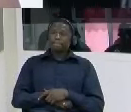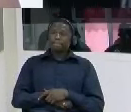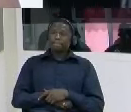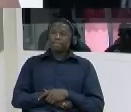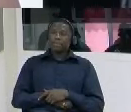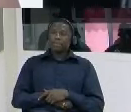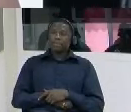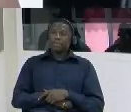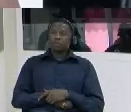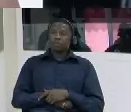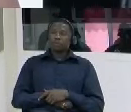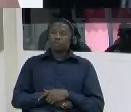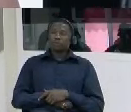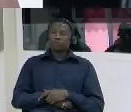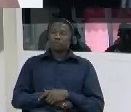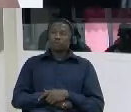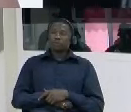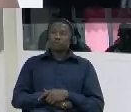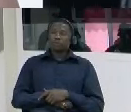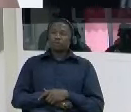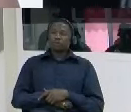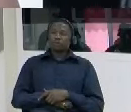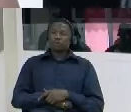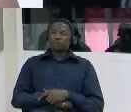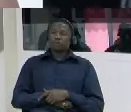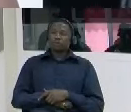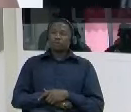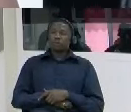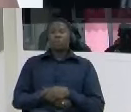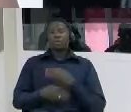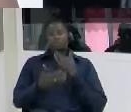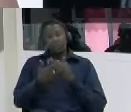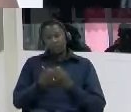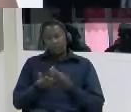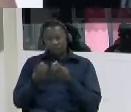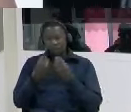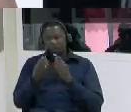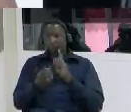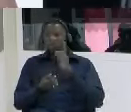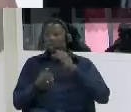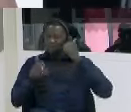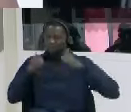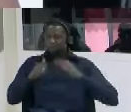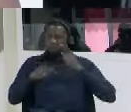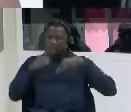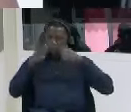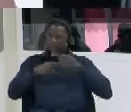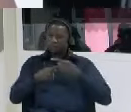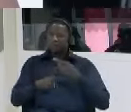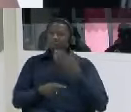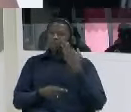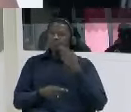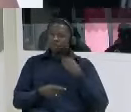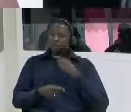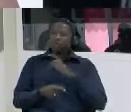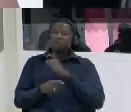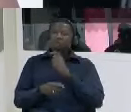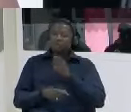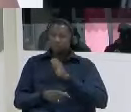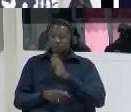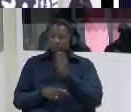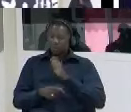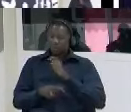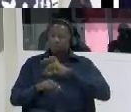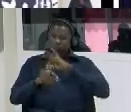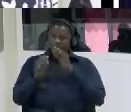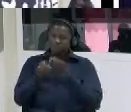um kindly tell us uh what happened after you were interrogated by the panel what happened next what